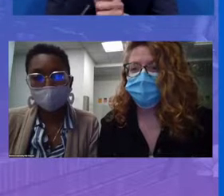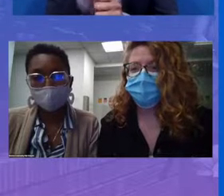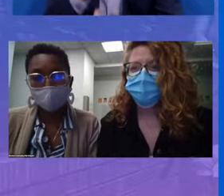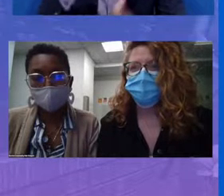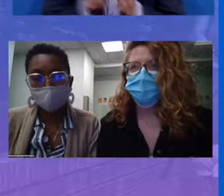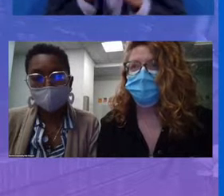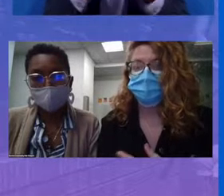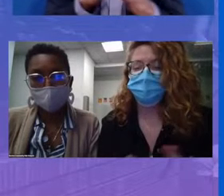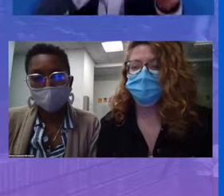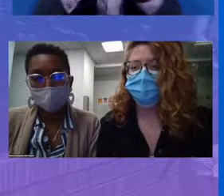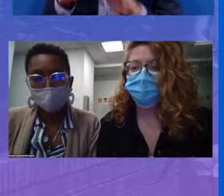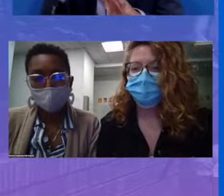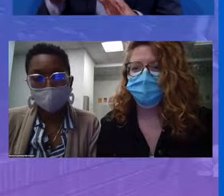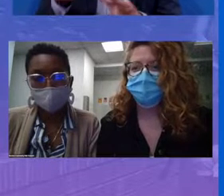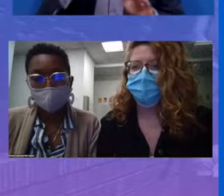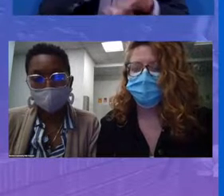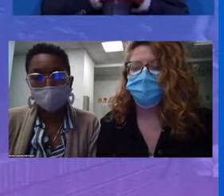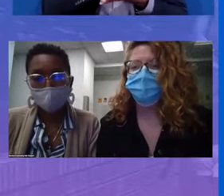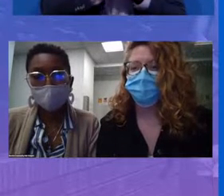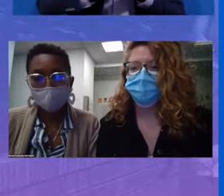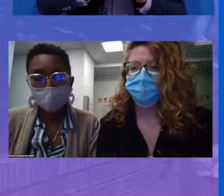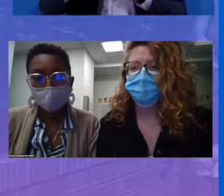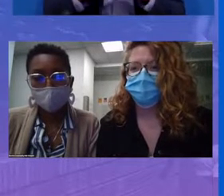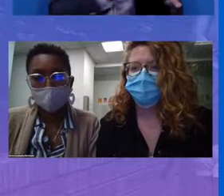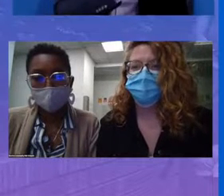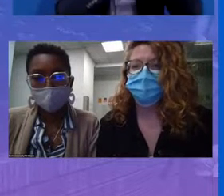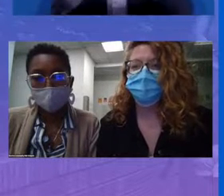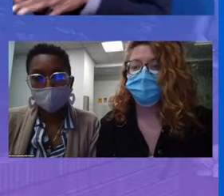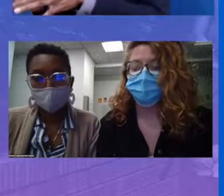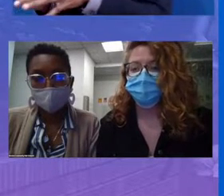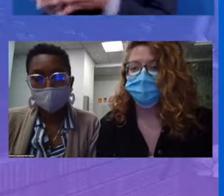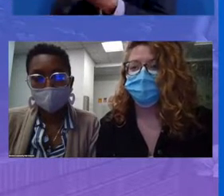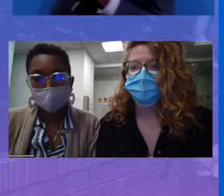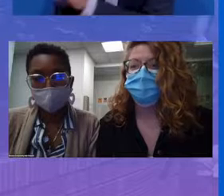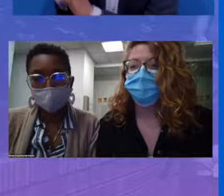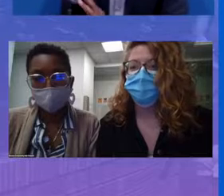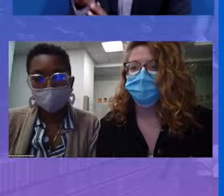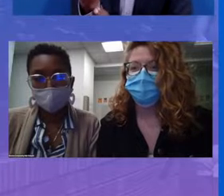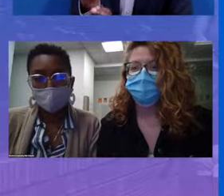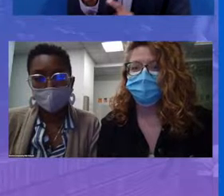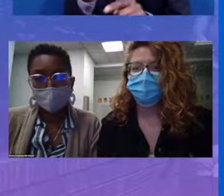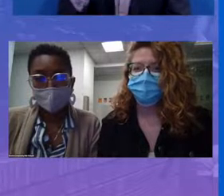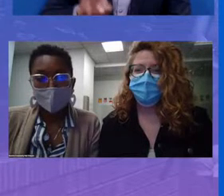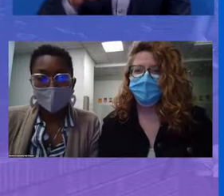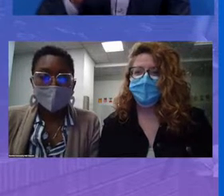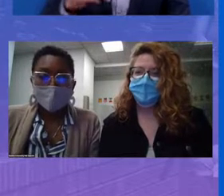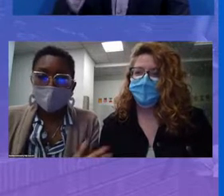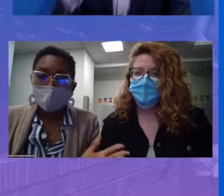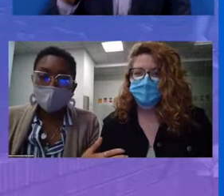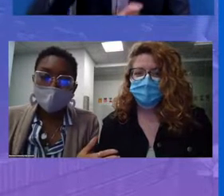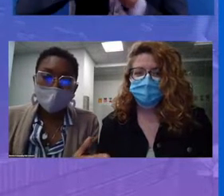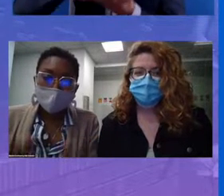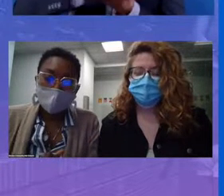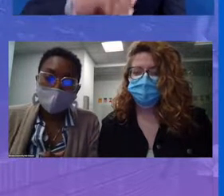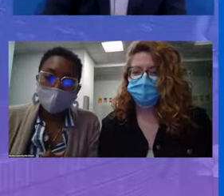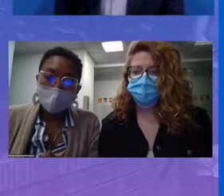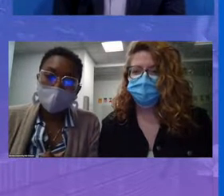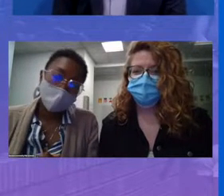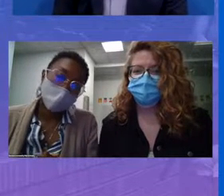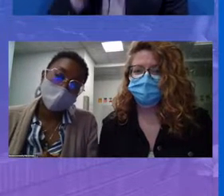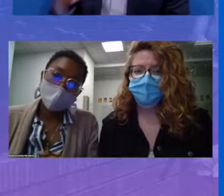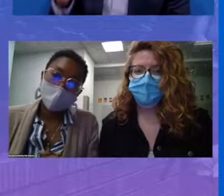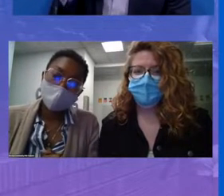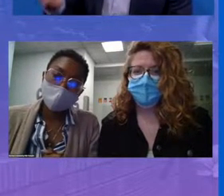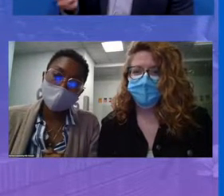a community so that our school communities can be connected across our network of the 14 Boston Community Hub Schools. And this really provides an